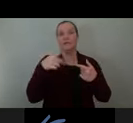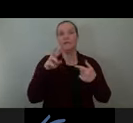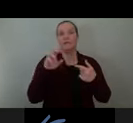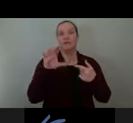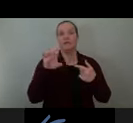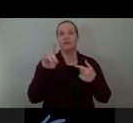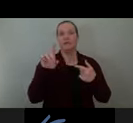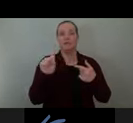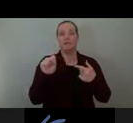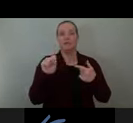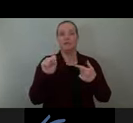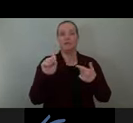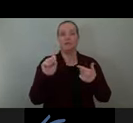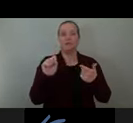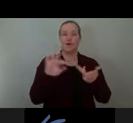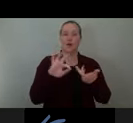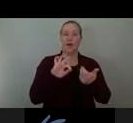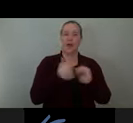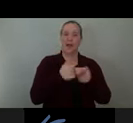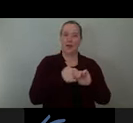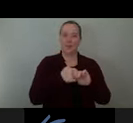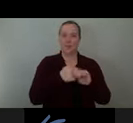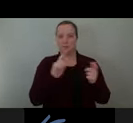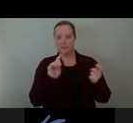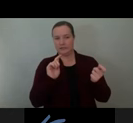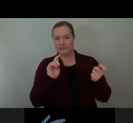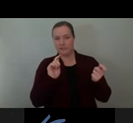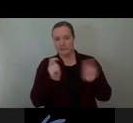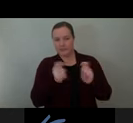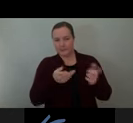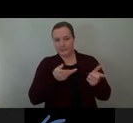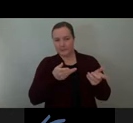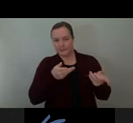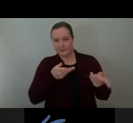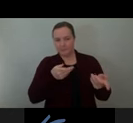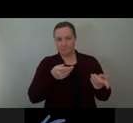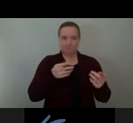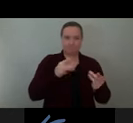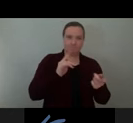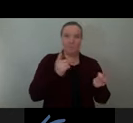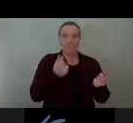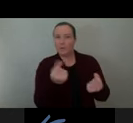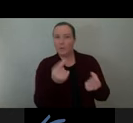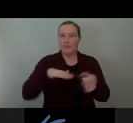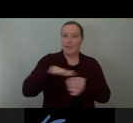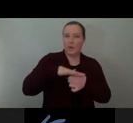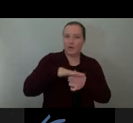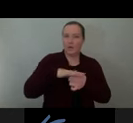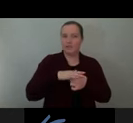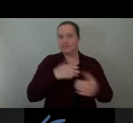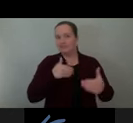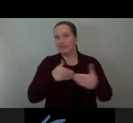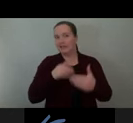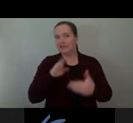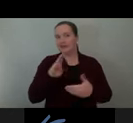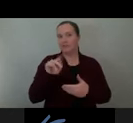want to look at how to treat this area around the bent weight, which is talking about activating the Simcoe site as a playful and